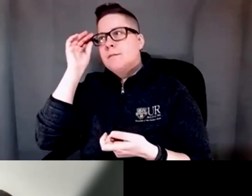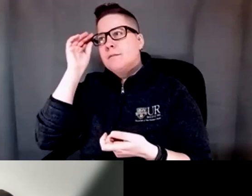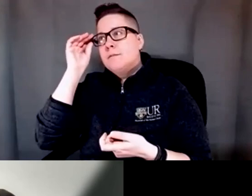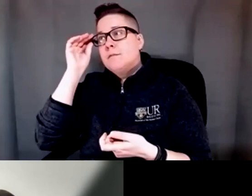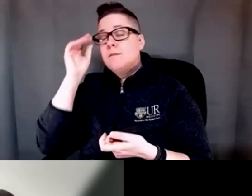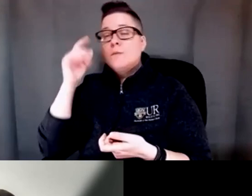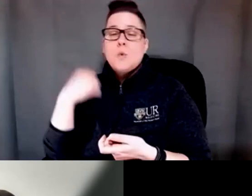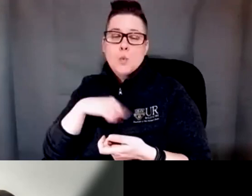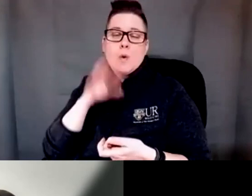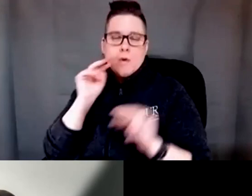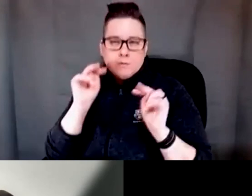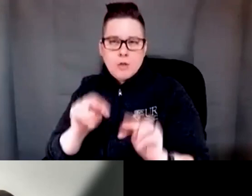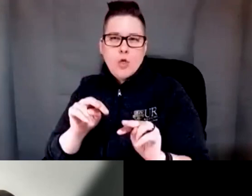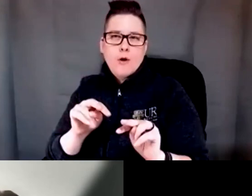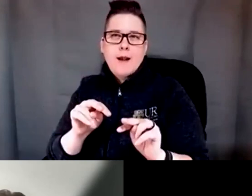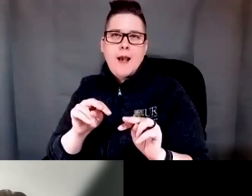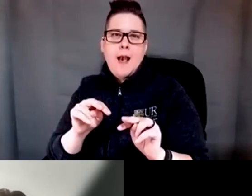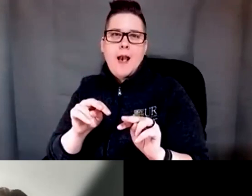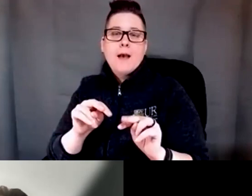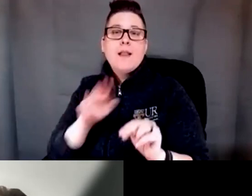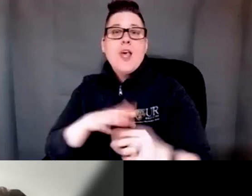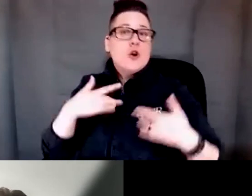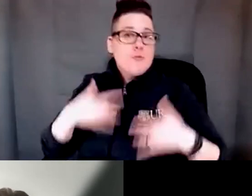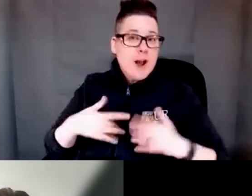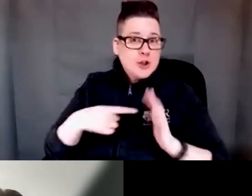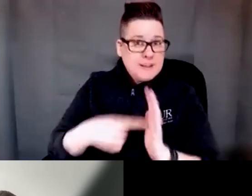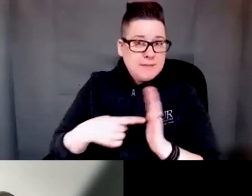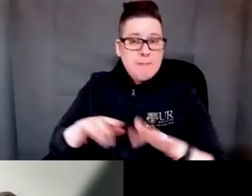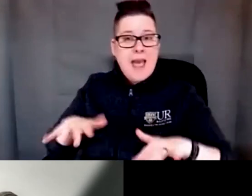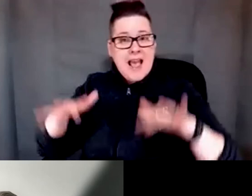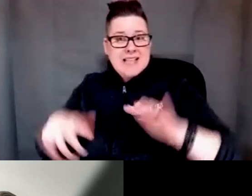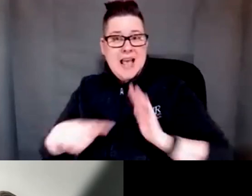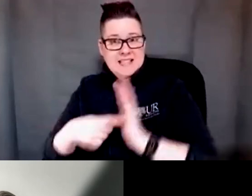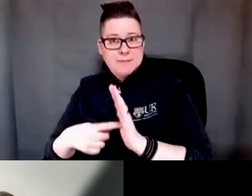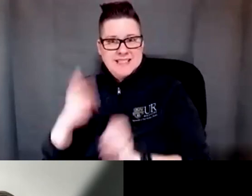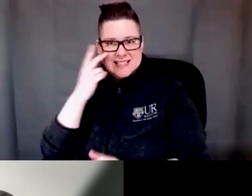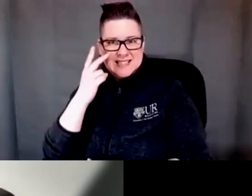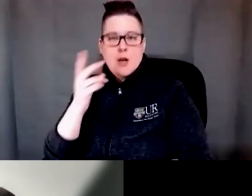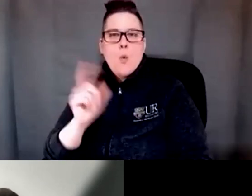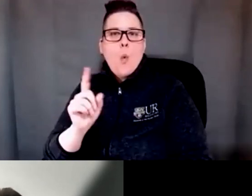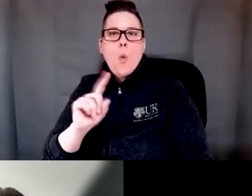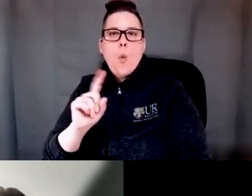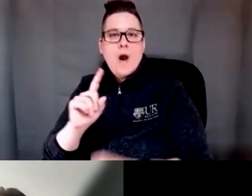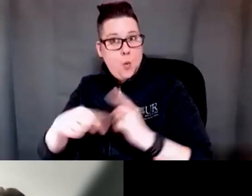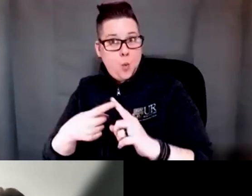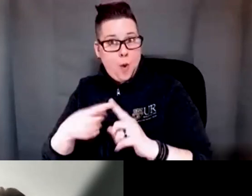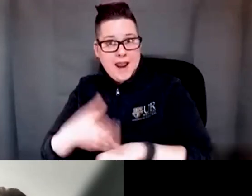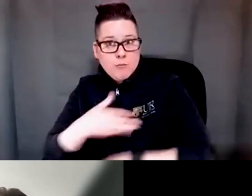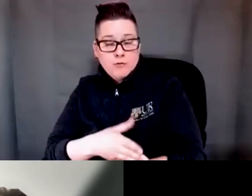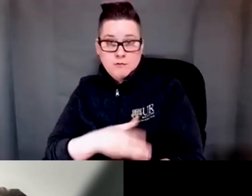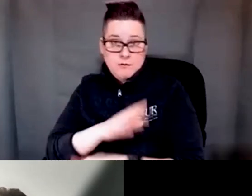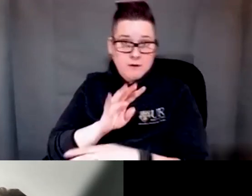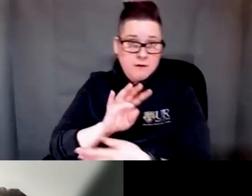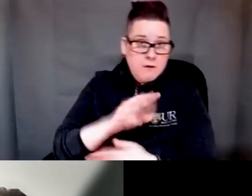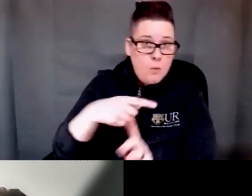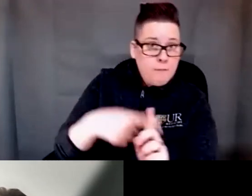looking at depression and anxiety symptoms and seeing where are we seeing that change is that at 4 weeks is that at 8 weeks